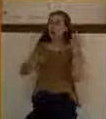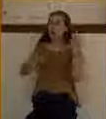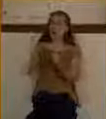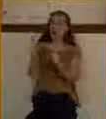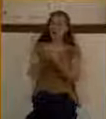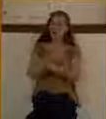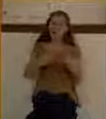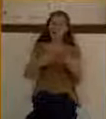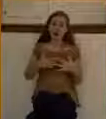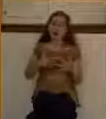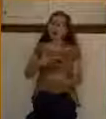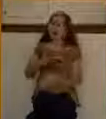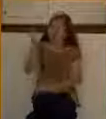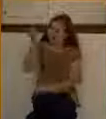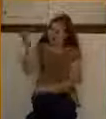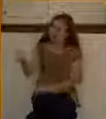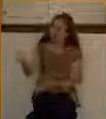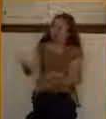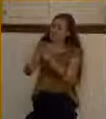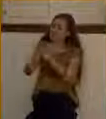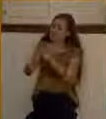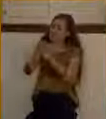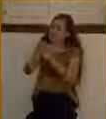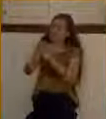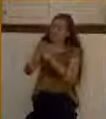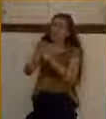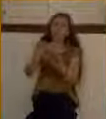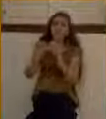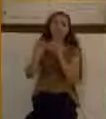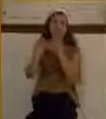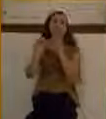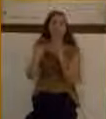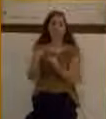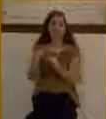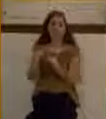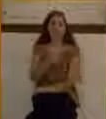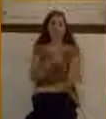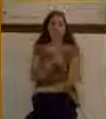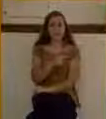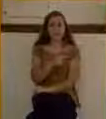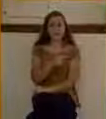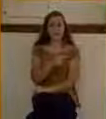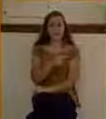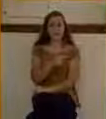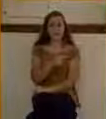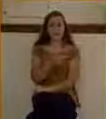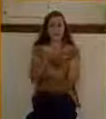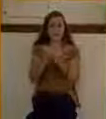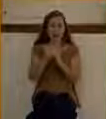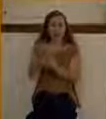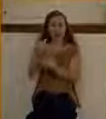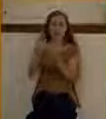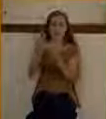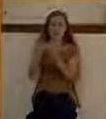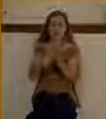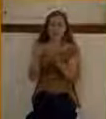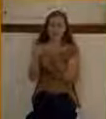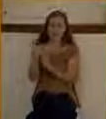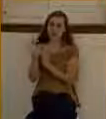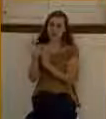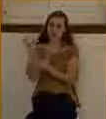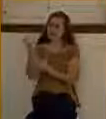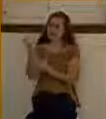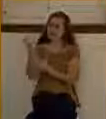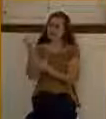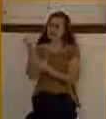he cried out. He was persistent in the way he approached Jesus with his